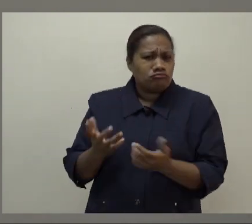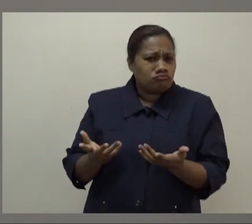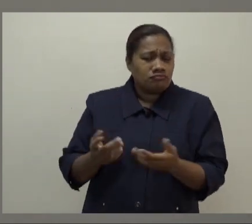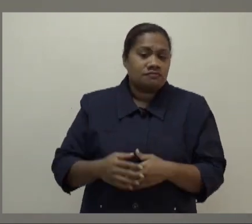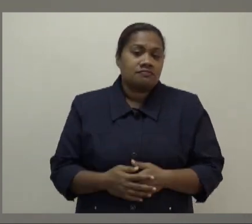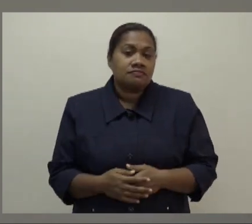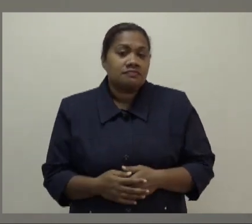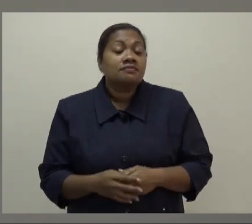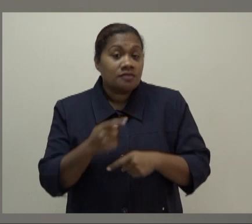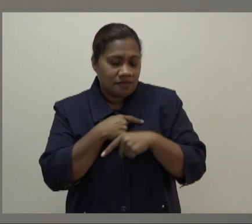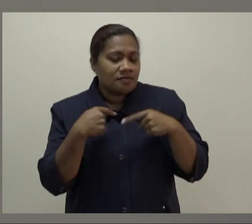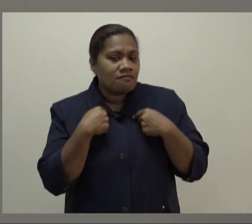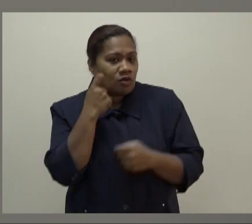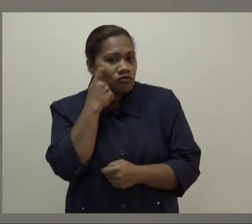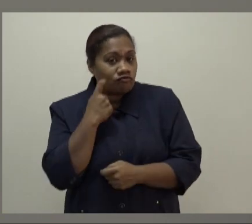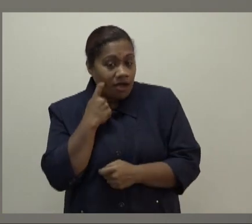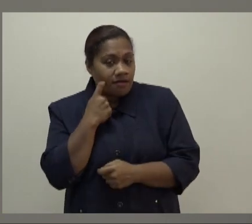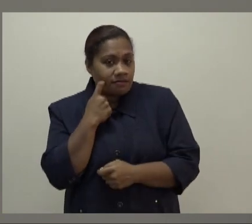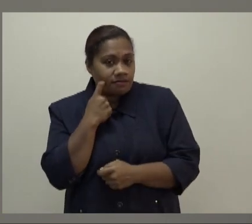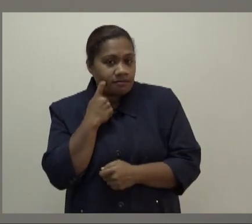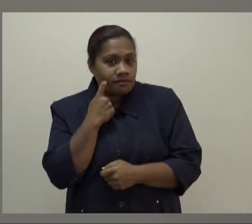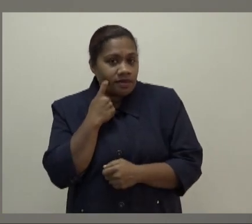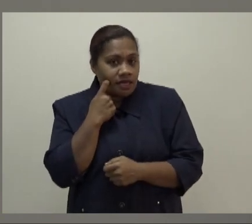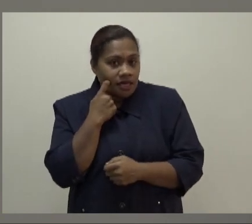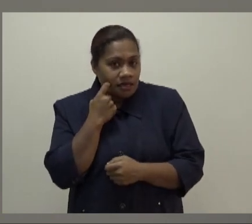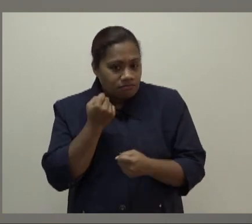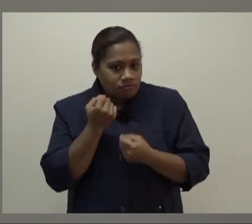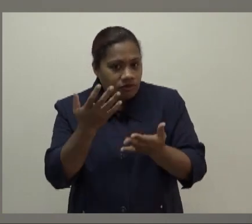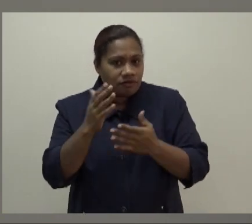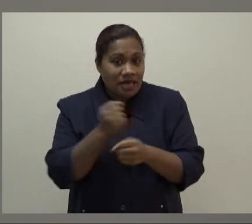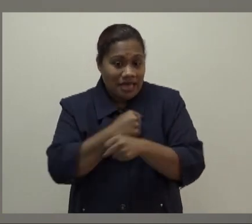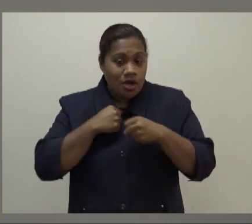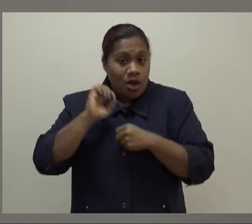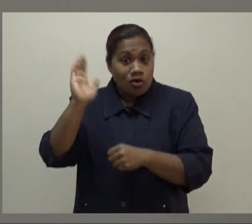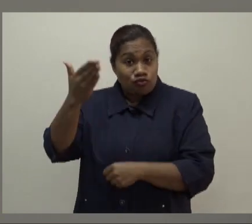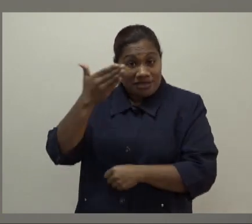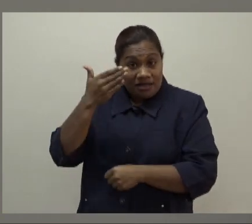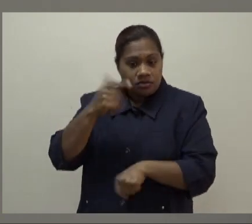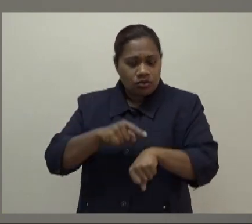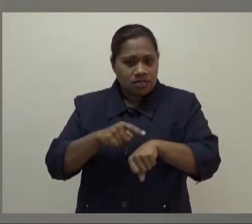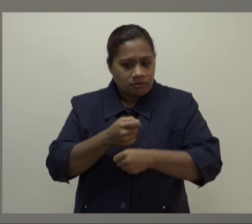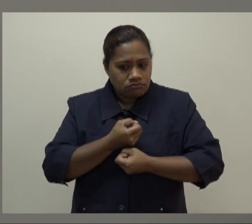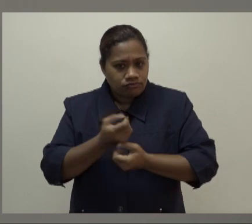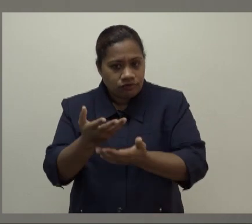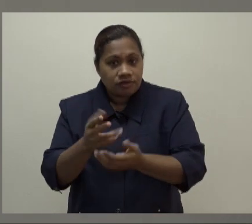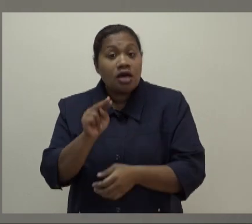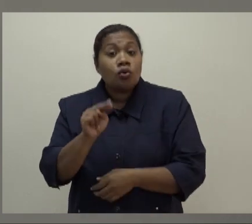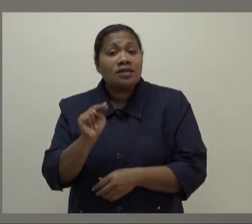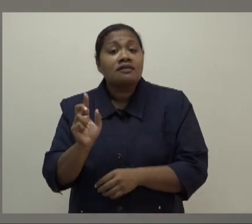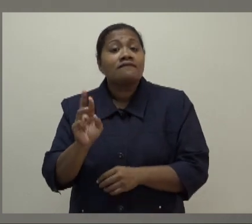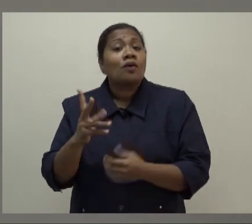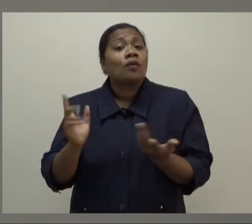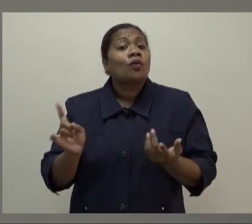We will try and produce our results on time. We need those results for the universities.